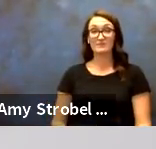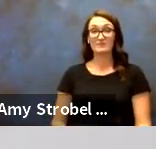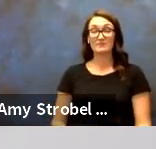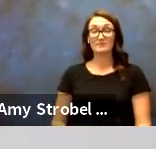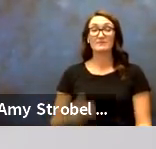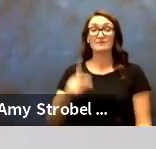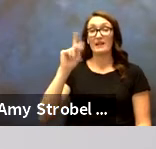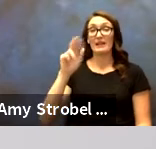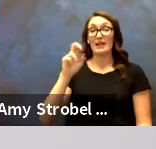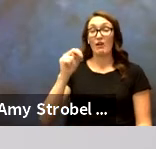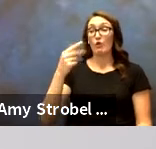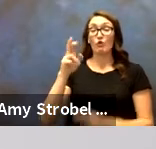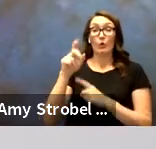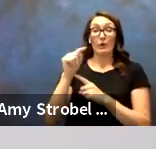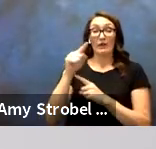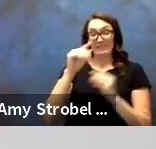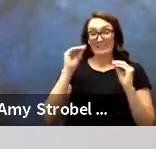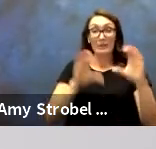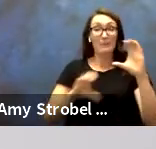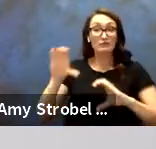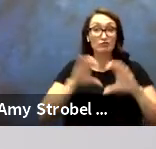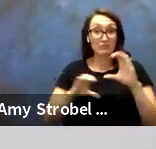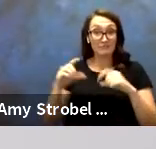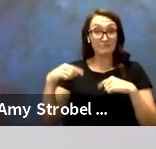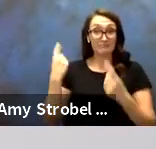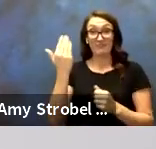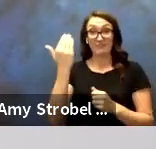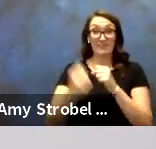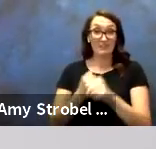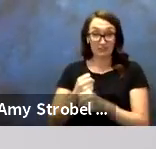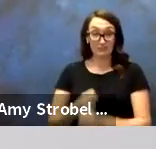Karen Gruett, Chemistry Instructor, 15 years.